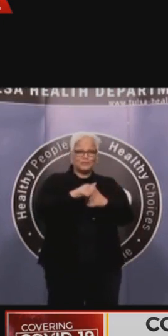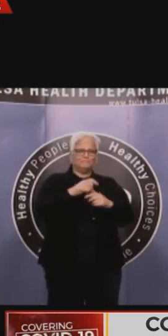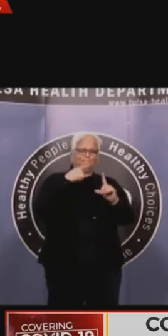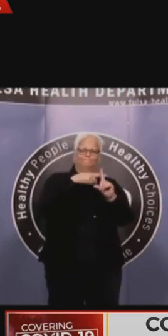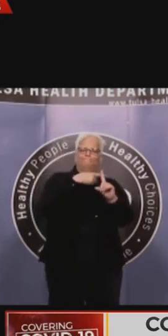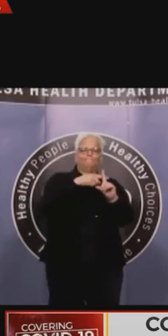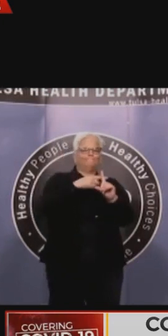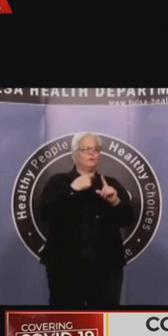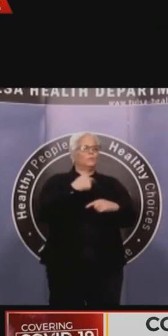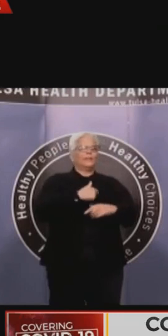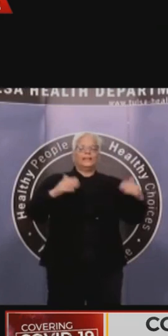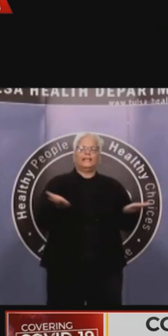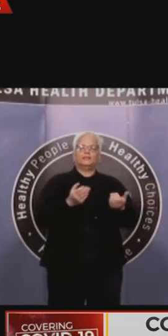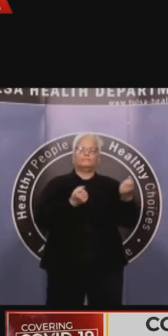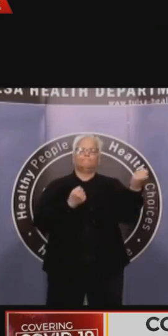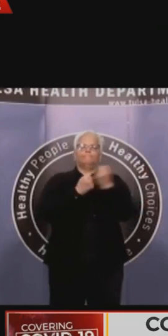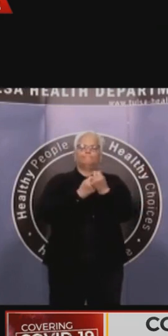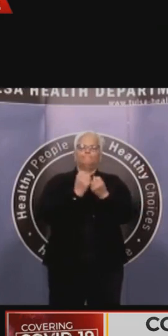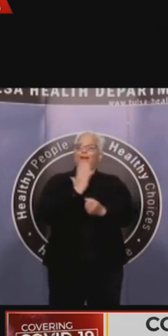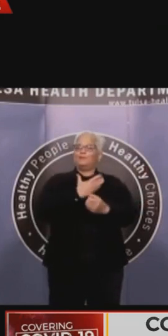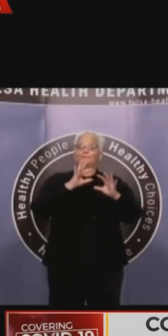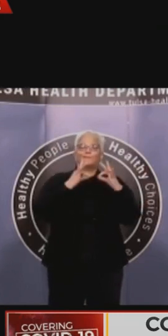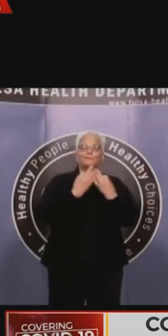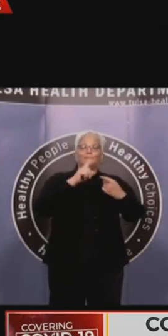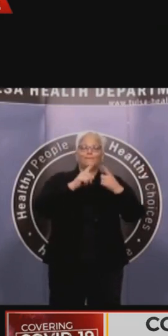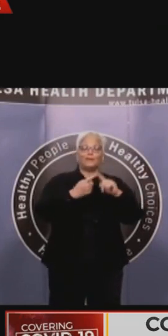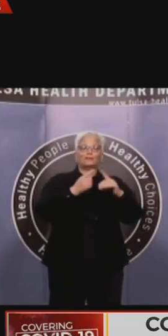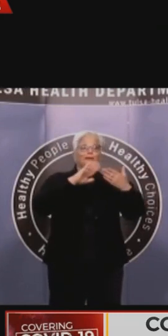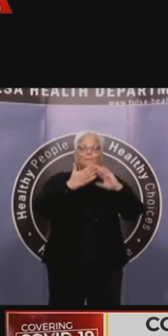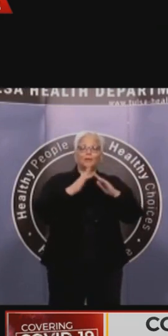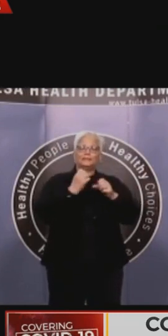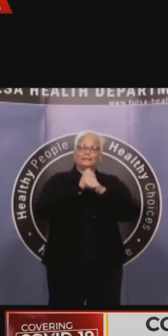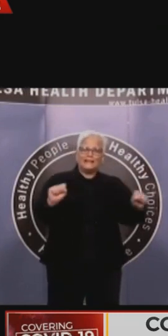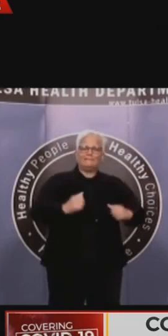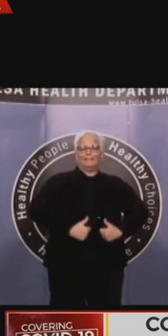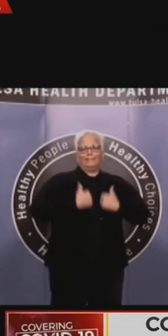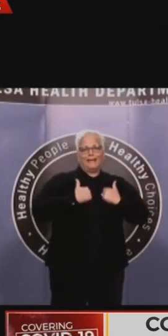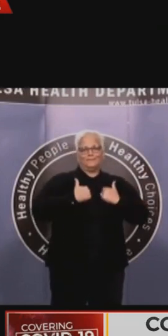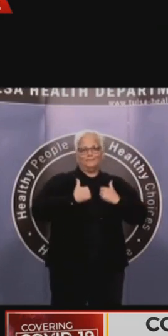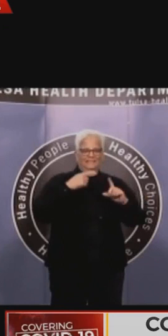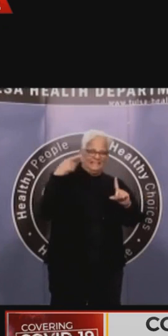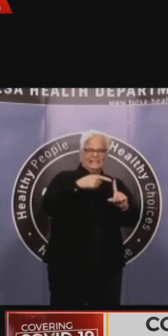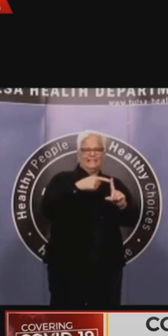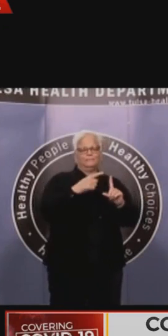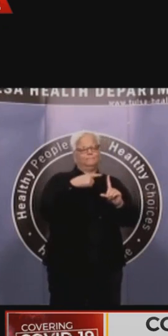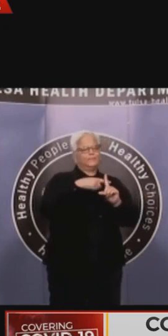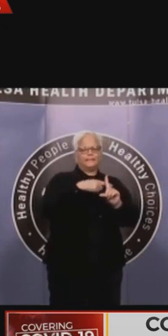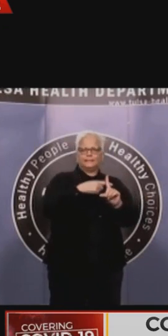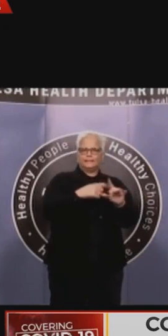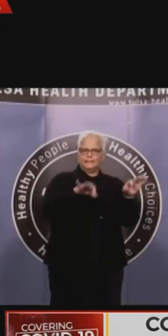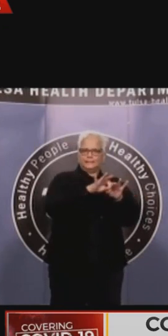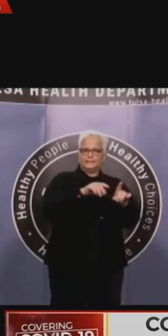sacrificing here to save their neighbors just like we're trying to do here. If we ever needed a reminder